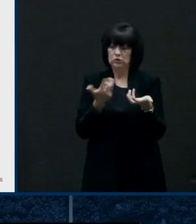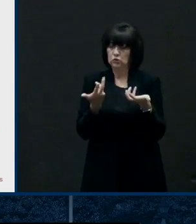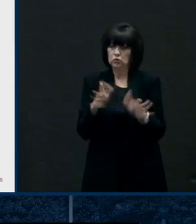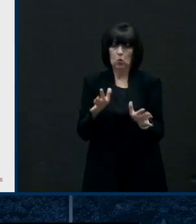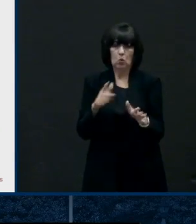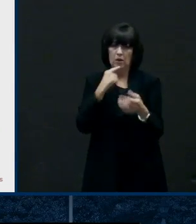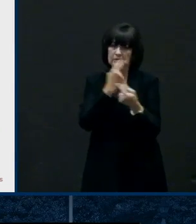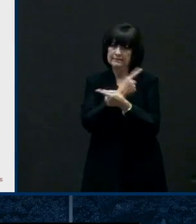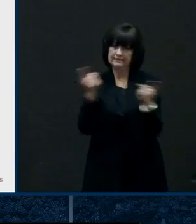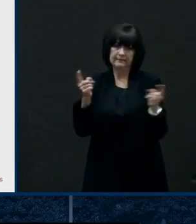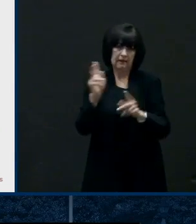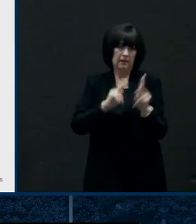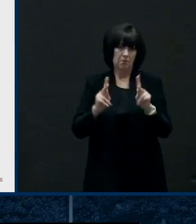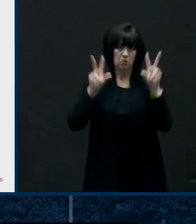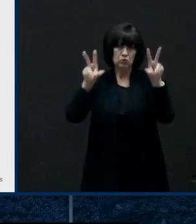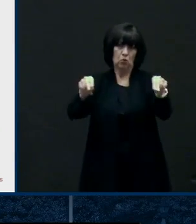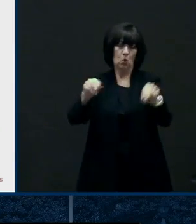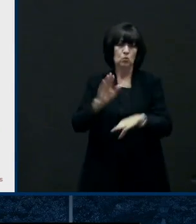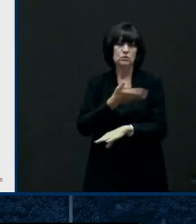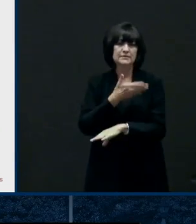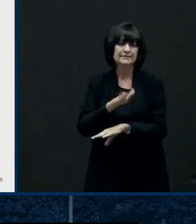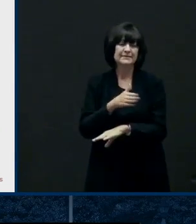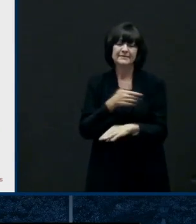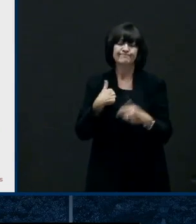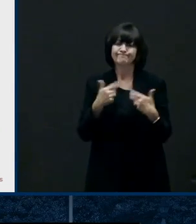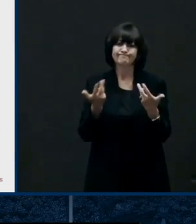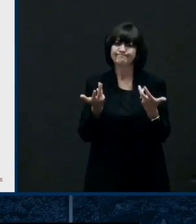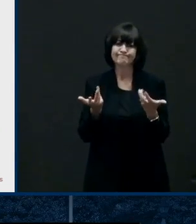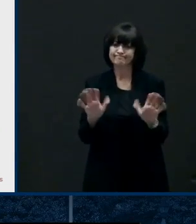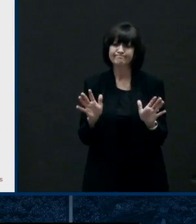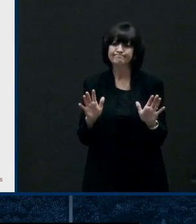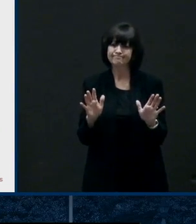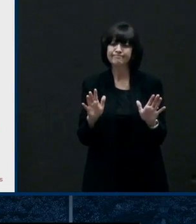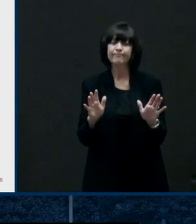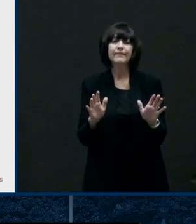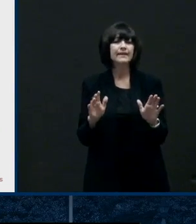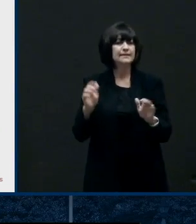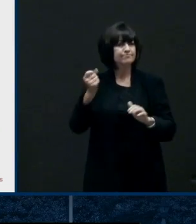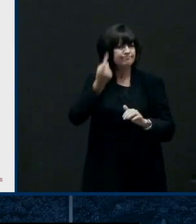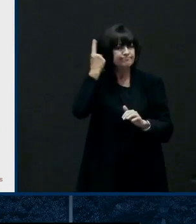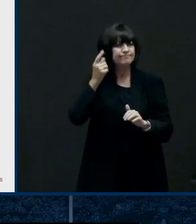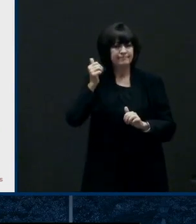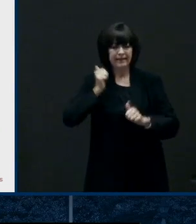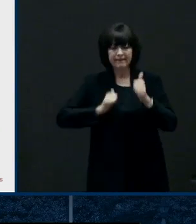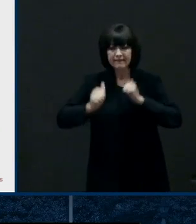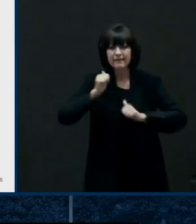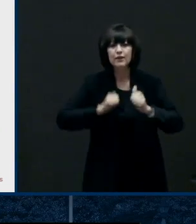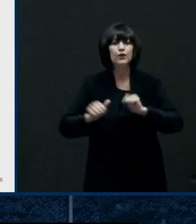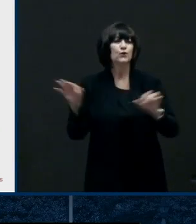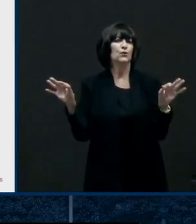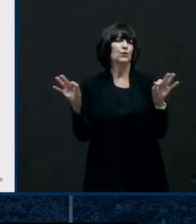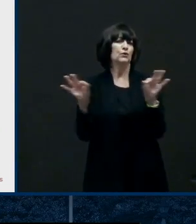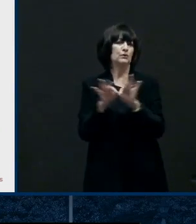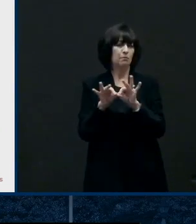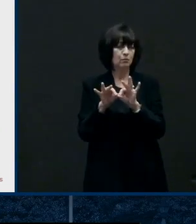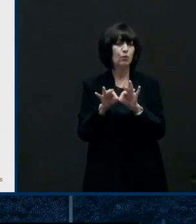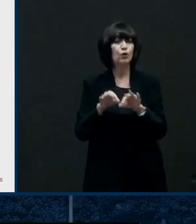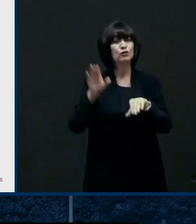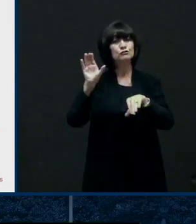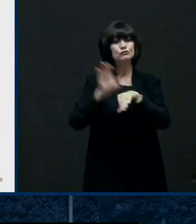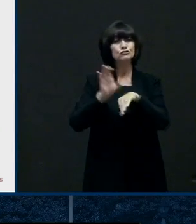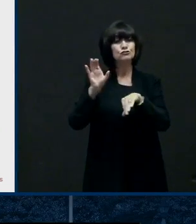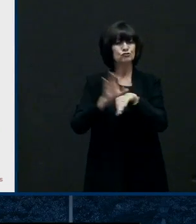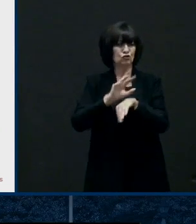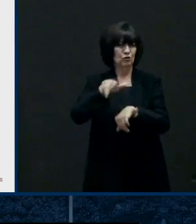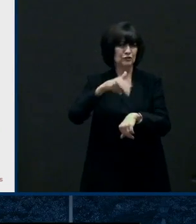not to sing and um or um in theater to project yourself or in churches or